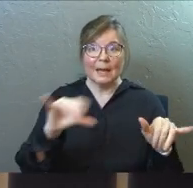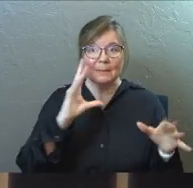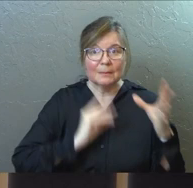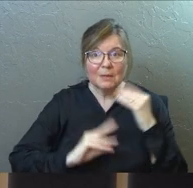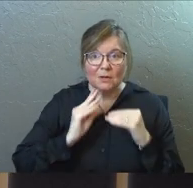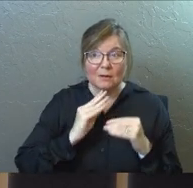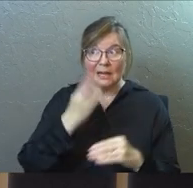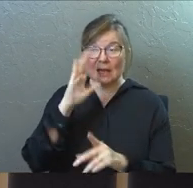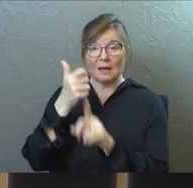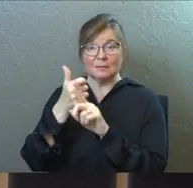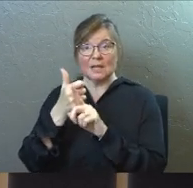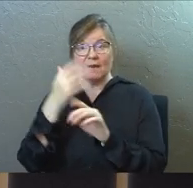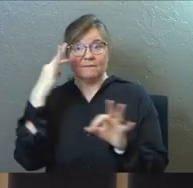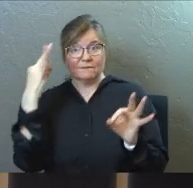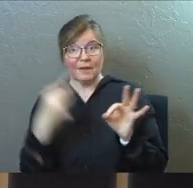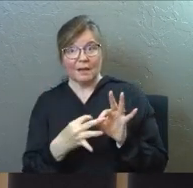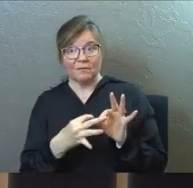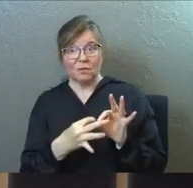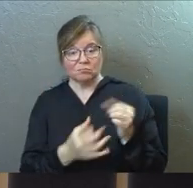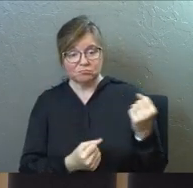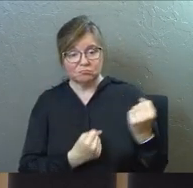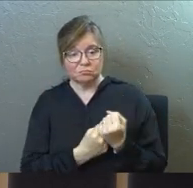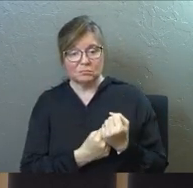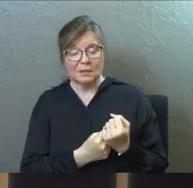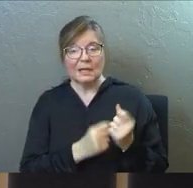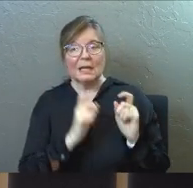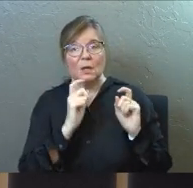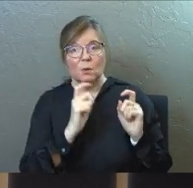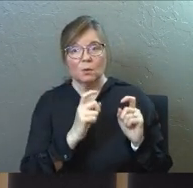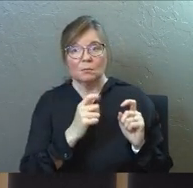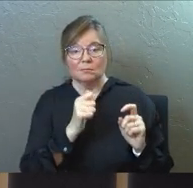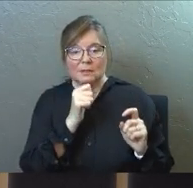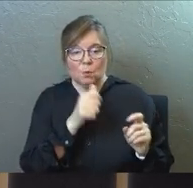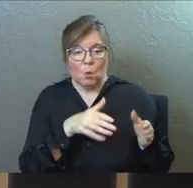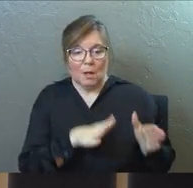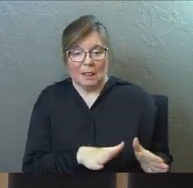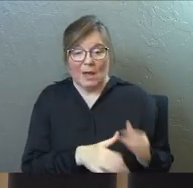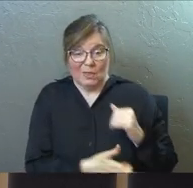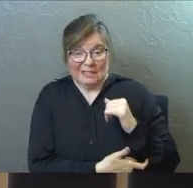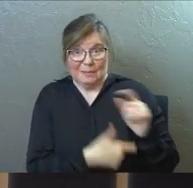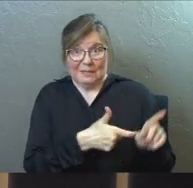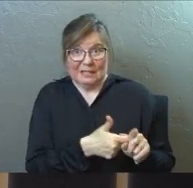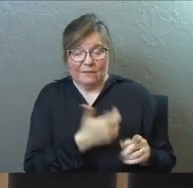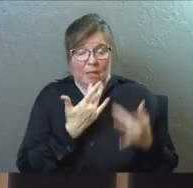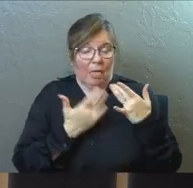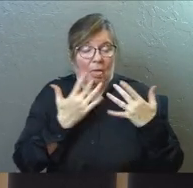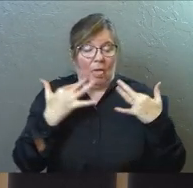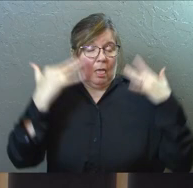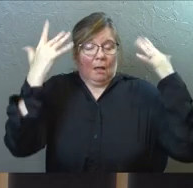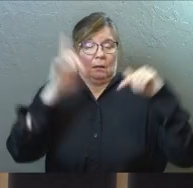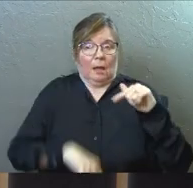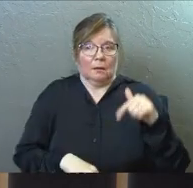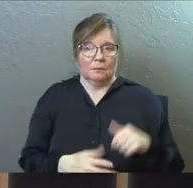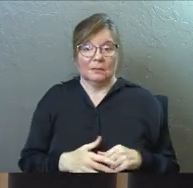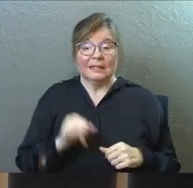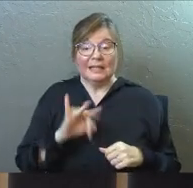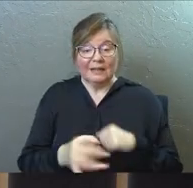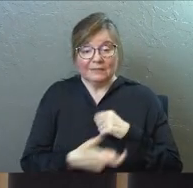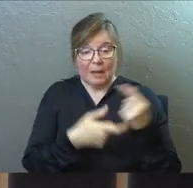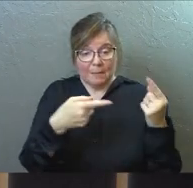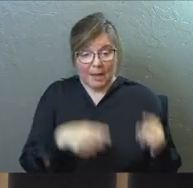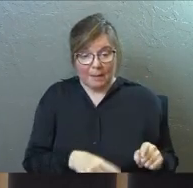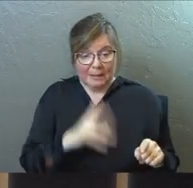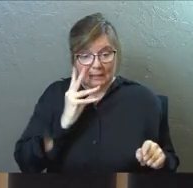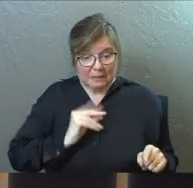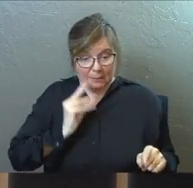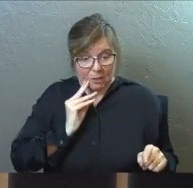is faithful. He will not allow the temptation to be more than you can stand. When you are tempted, he will show you a way out so that